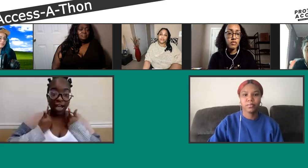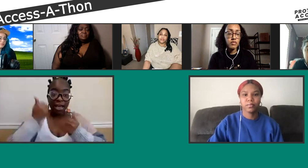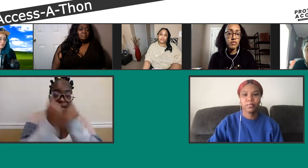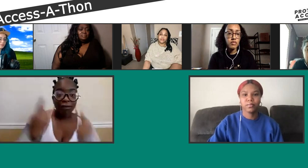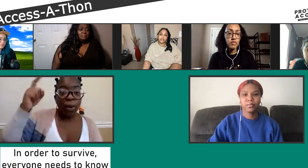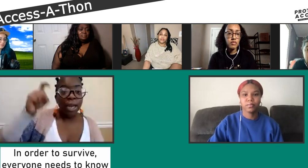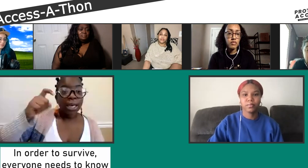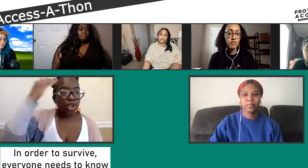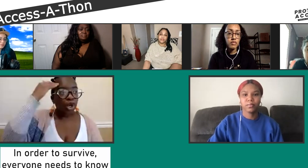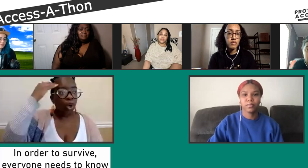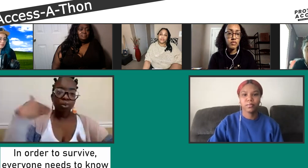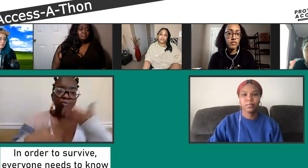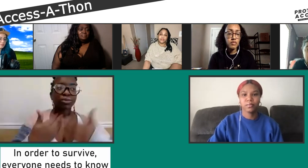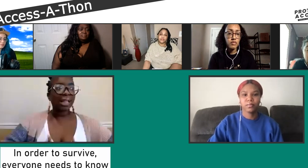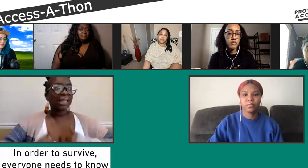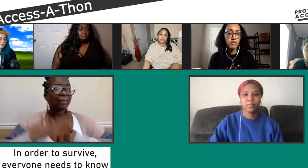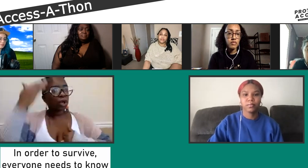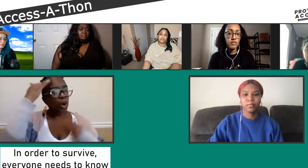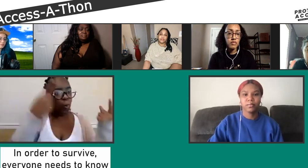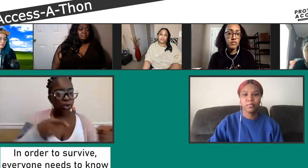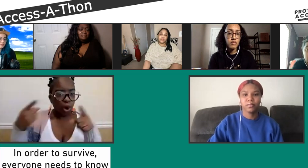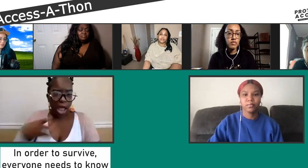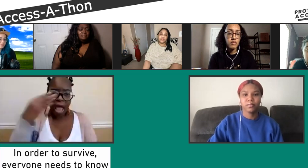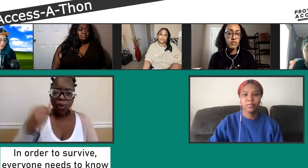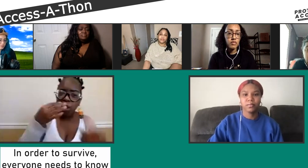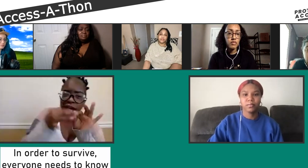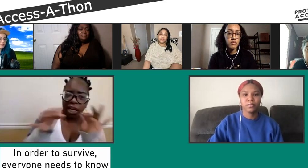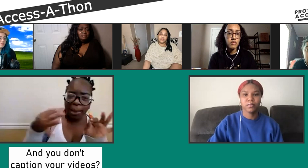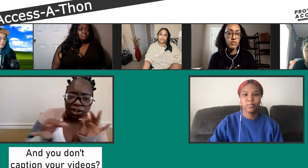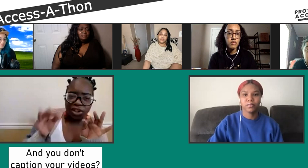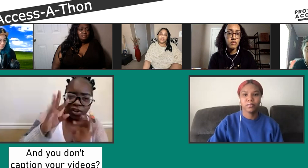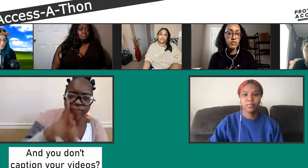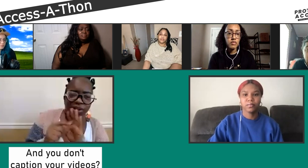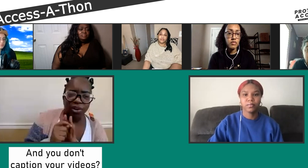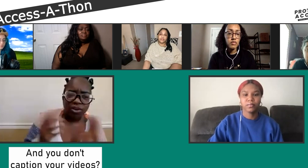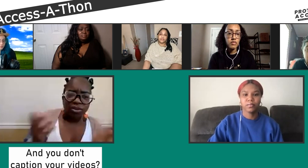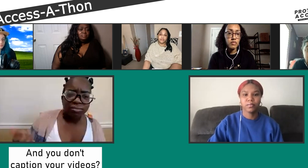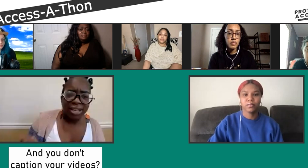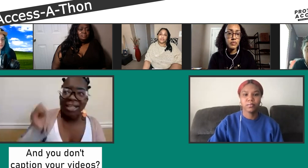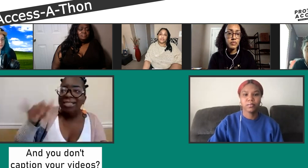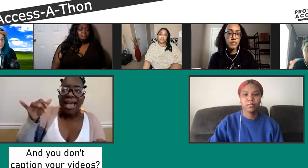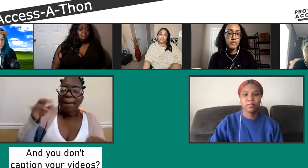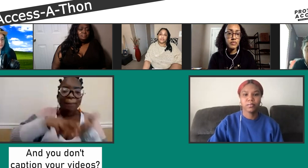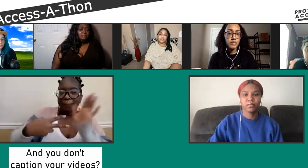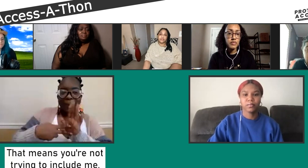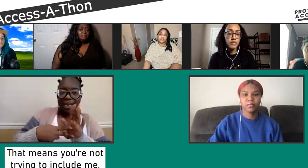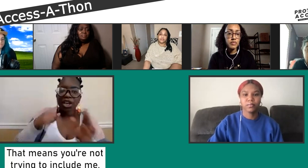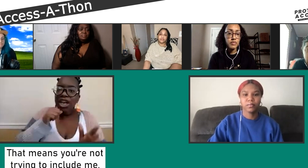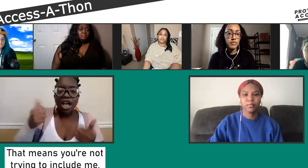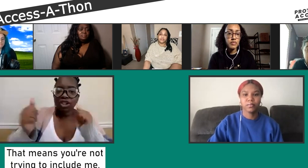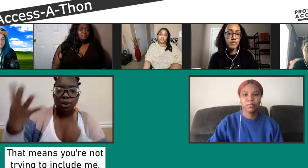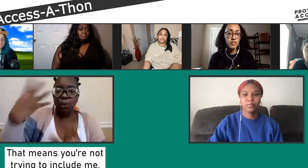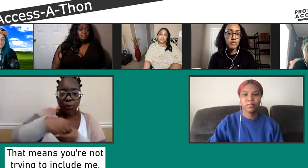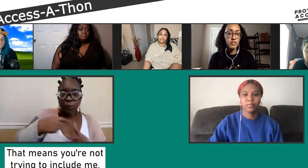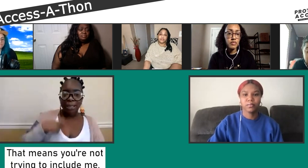everyone needs to know that. We all need to survive through this, and we all need to know what to do and what is going on, so for your captions on your videos not to even